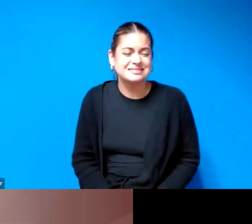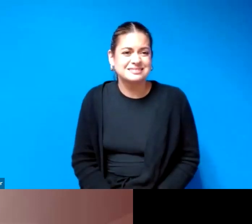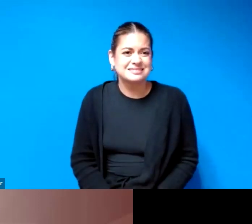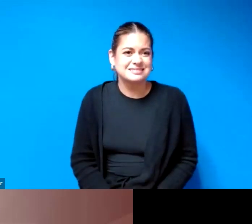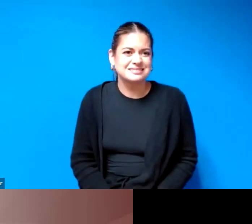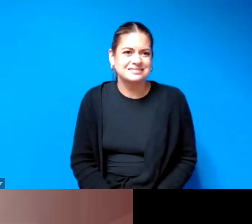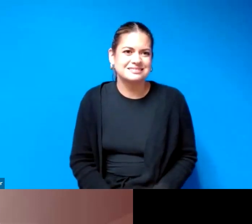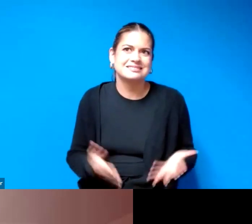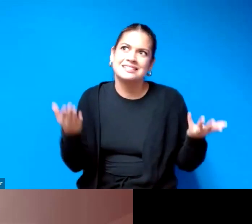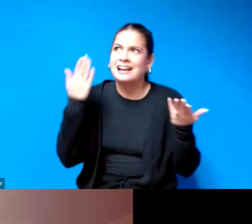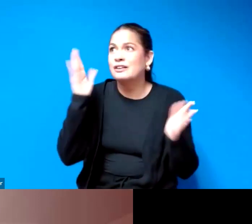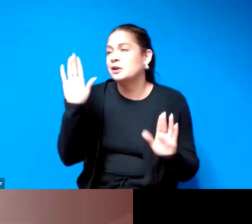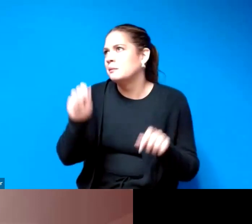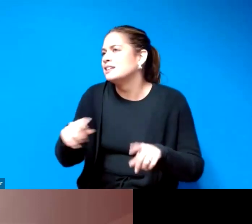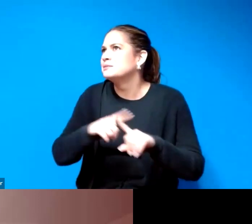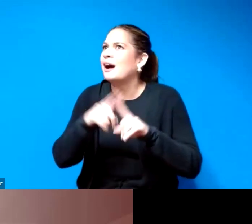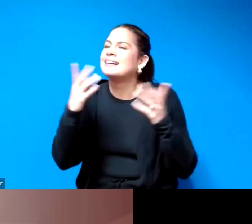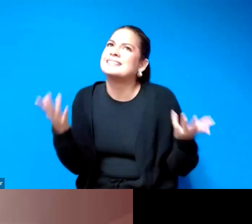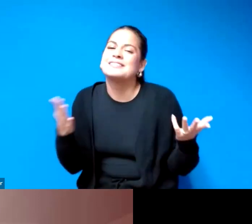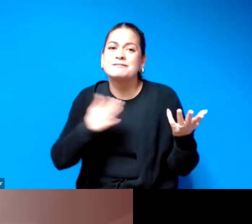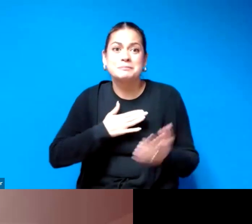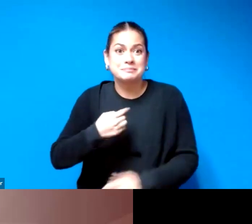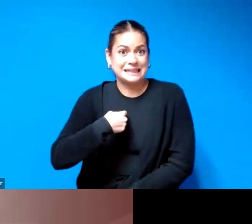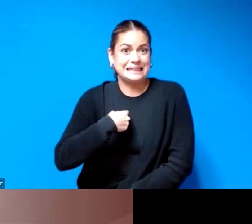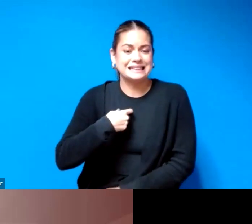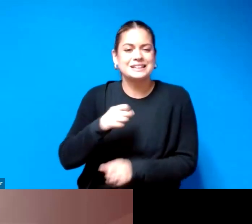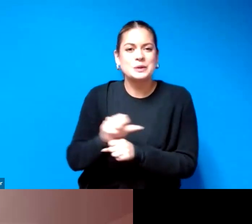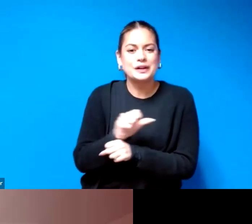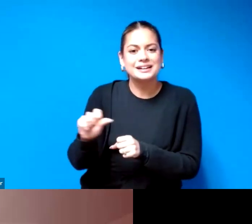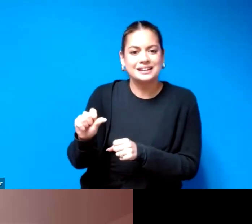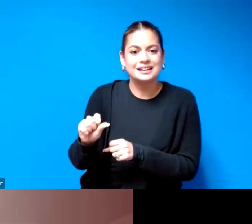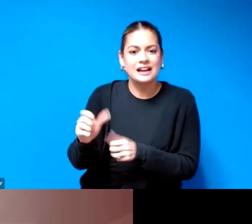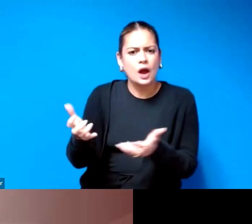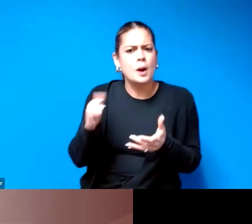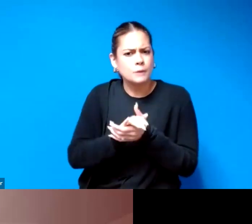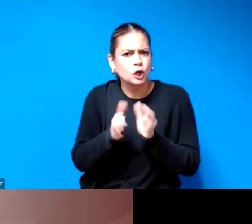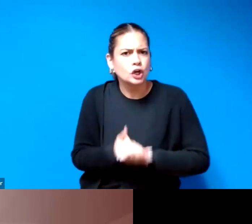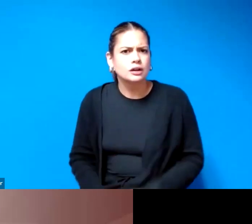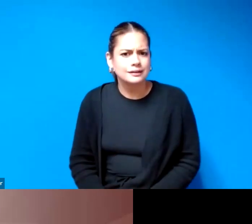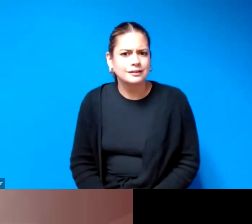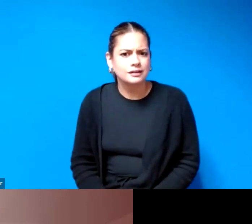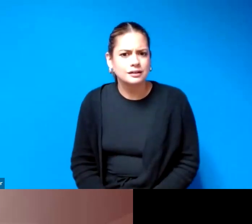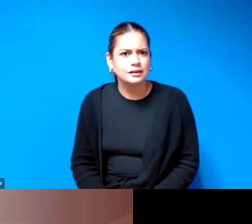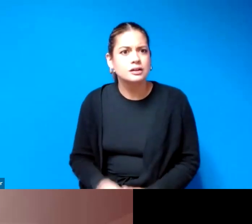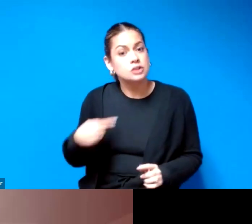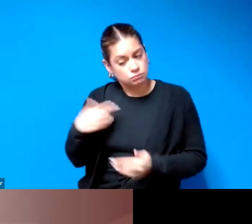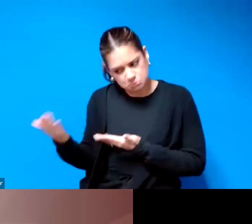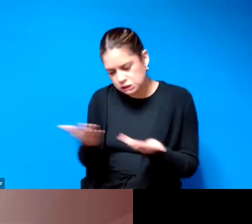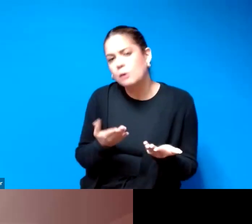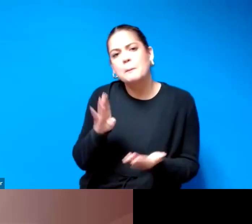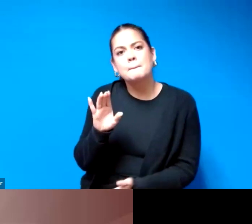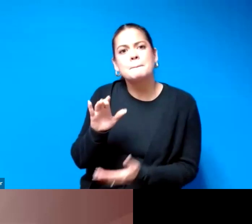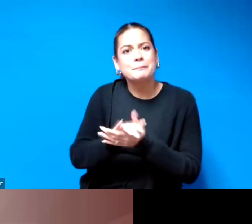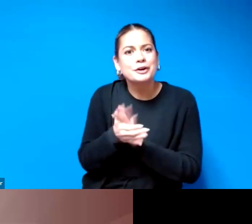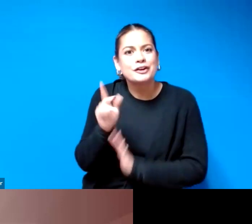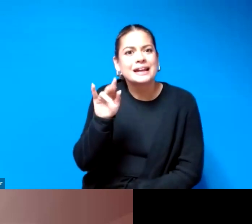i don't i don't know how possible it is for your service but for me working it might be i want a burger so i take them to burger king or i take them